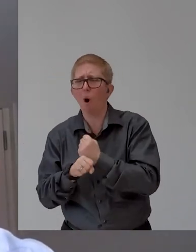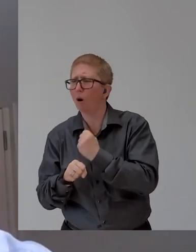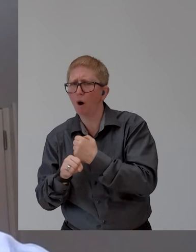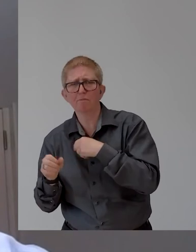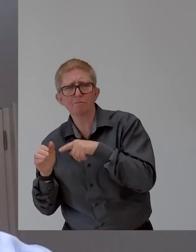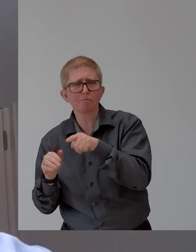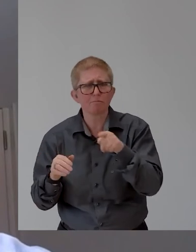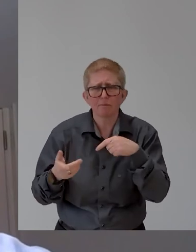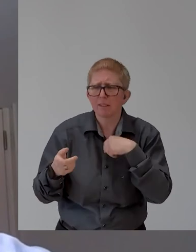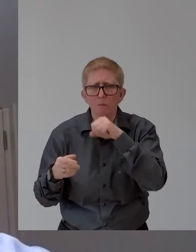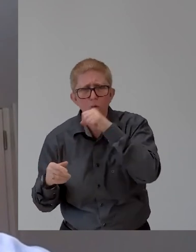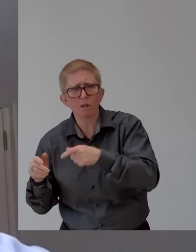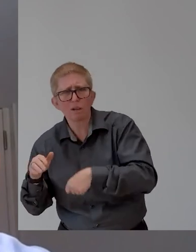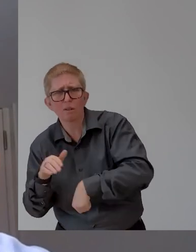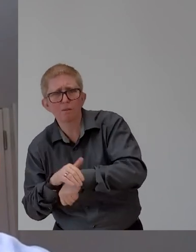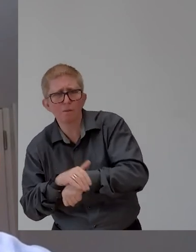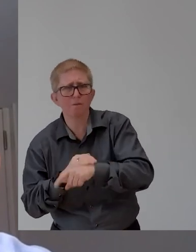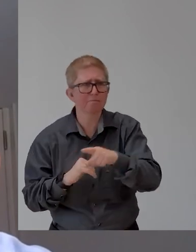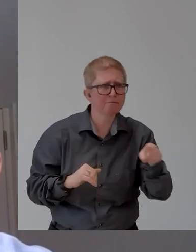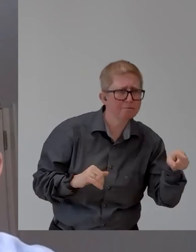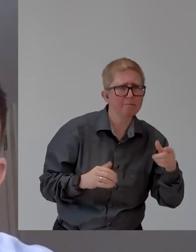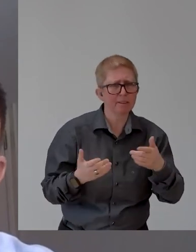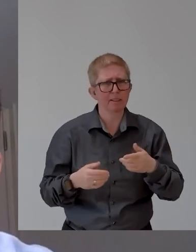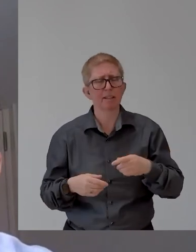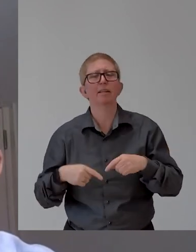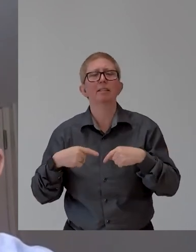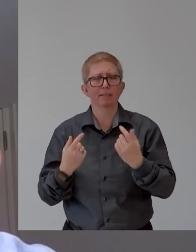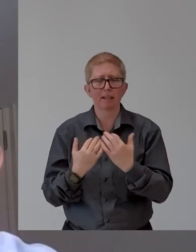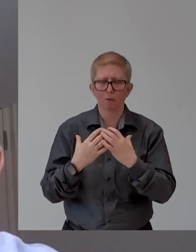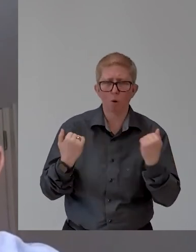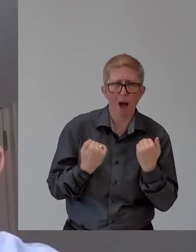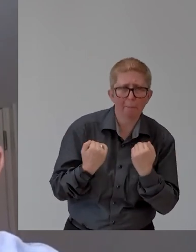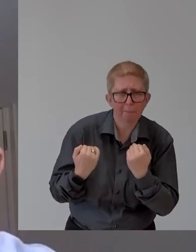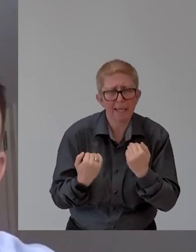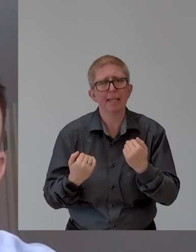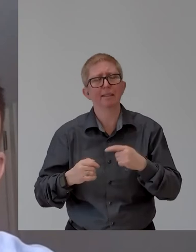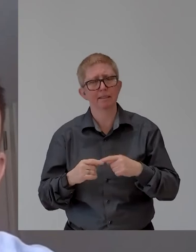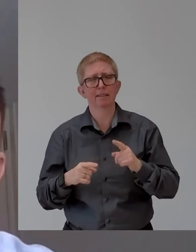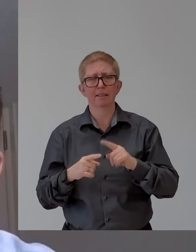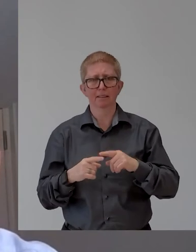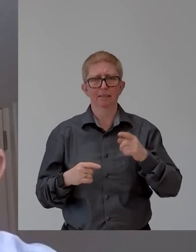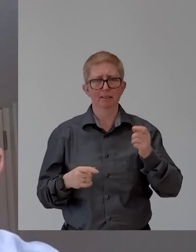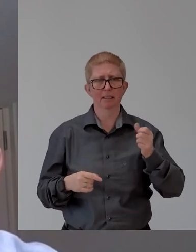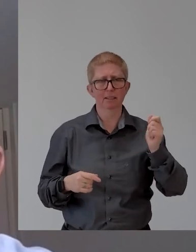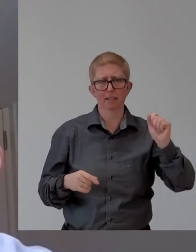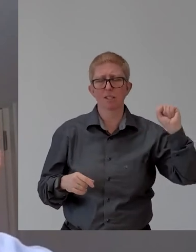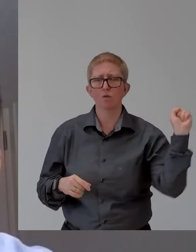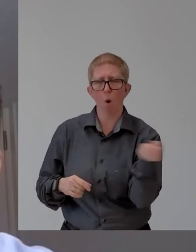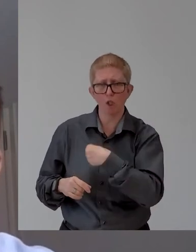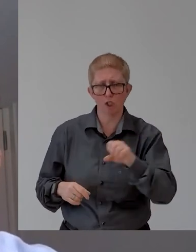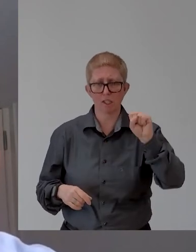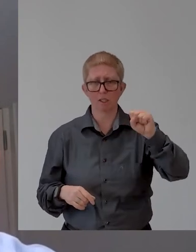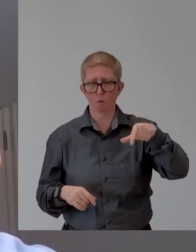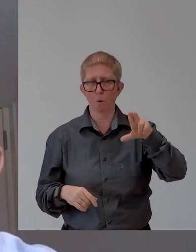forties. Um, I was playing competitive squash, uh, up until recently,